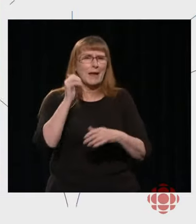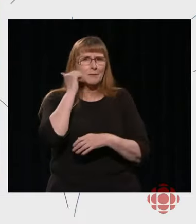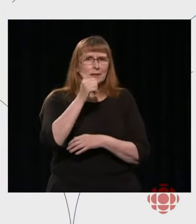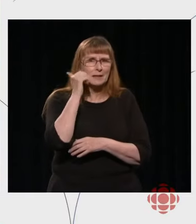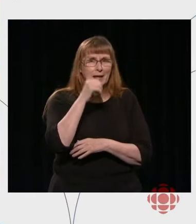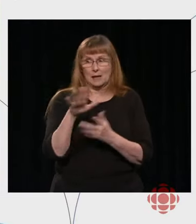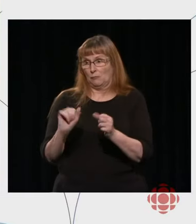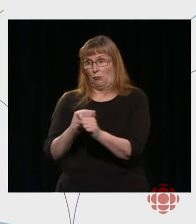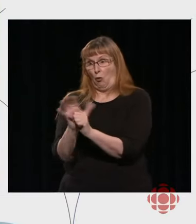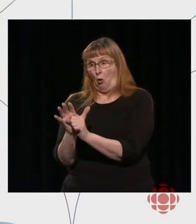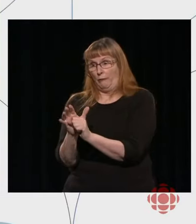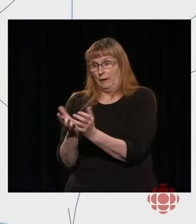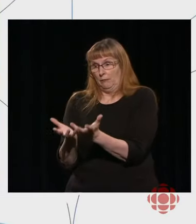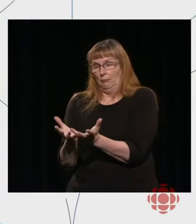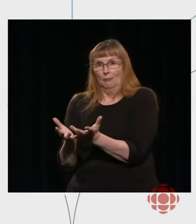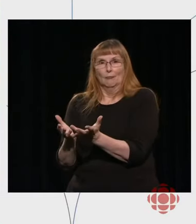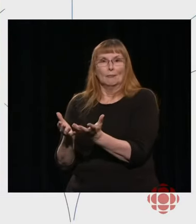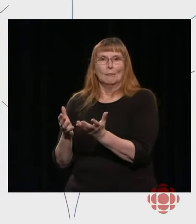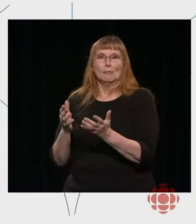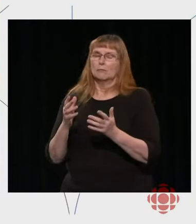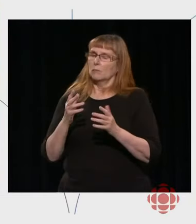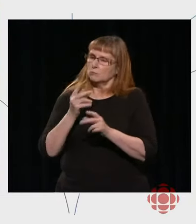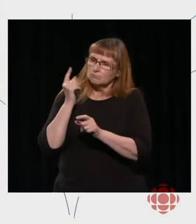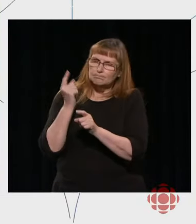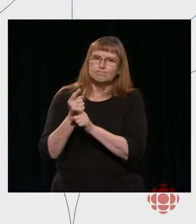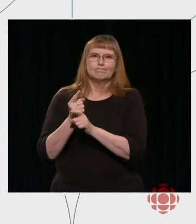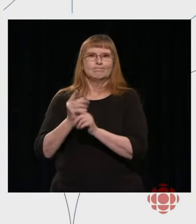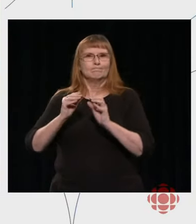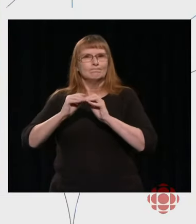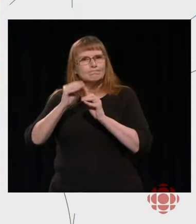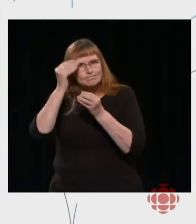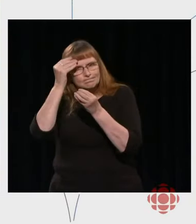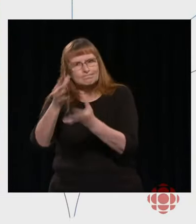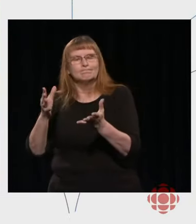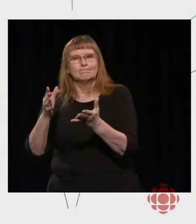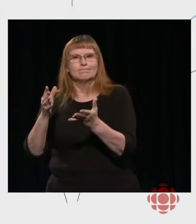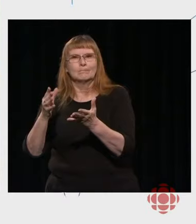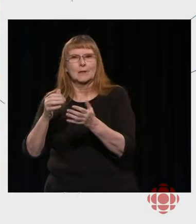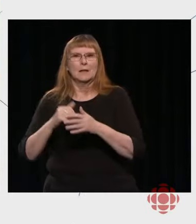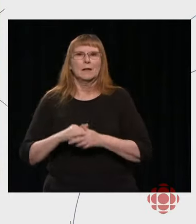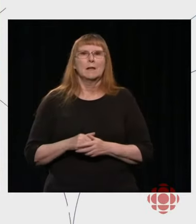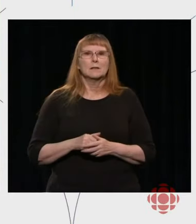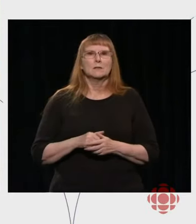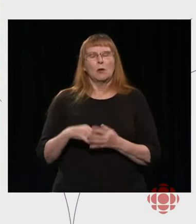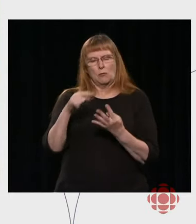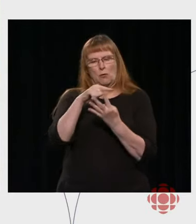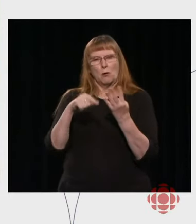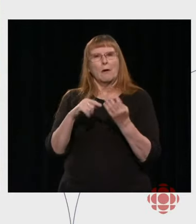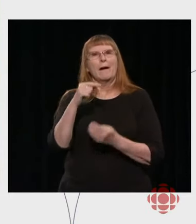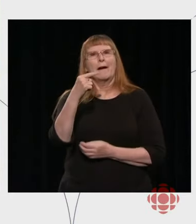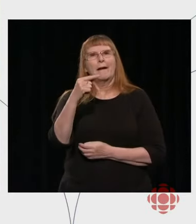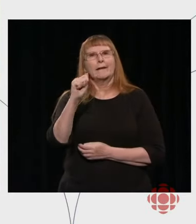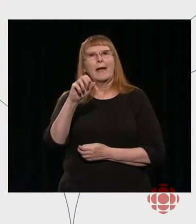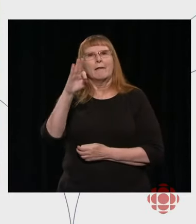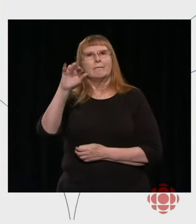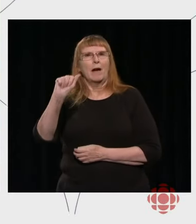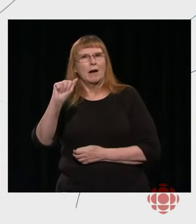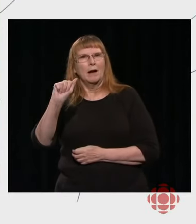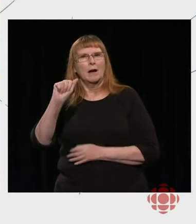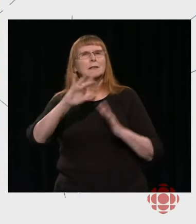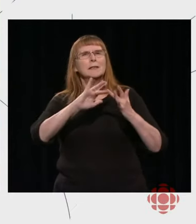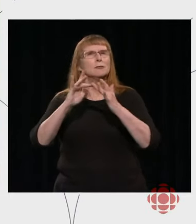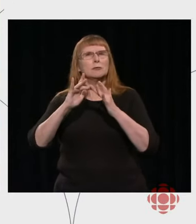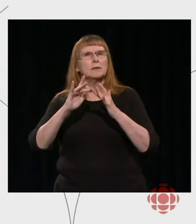with these digital giants to combat fake news. In fact, it was just over a year ago that we